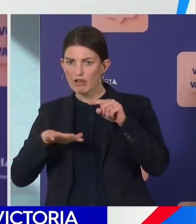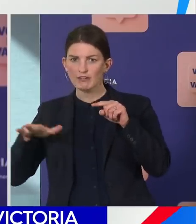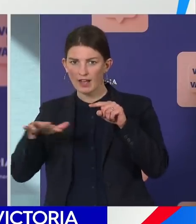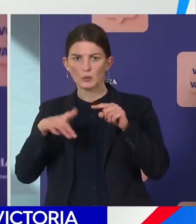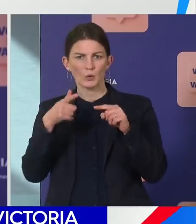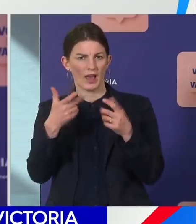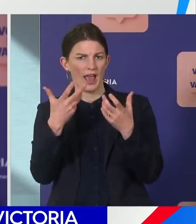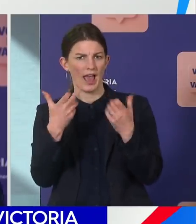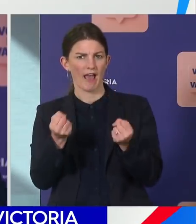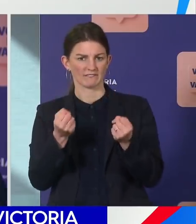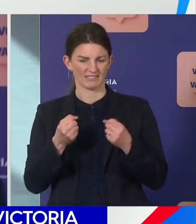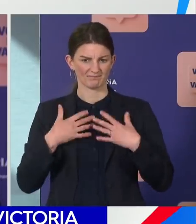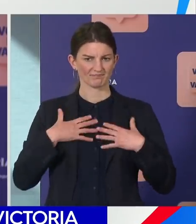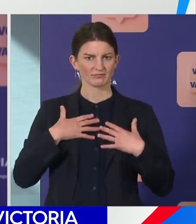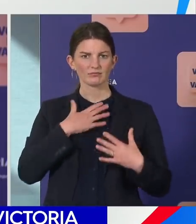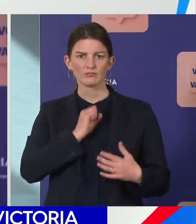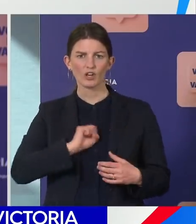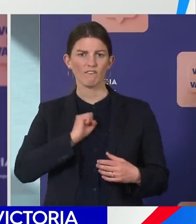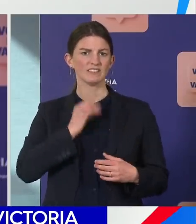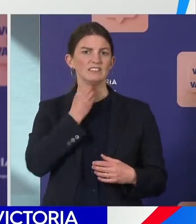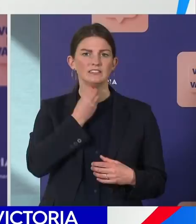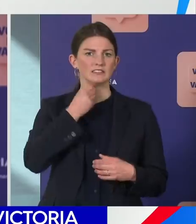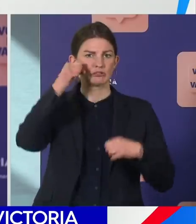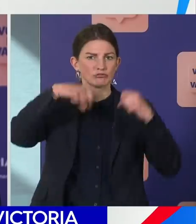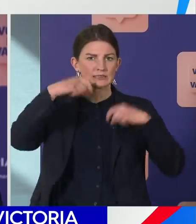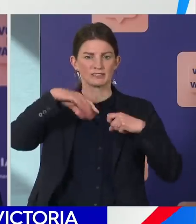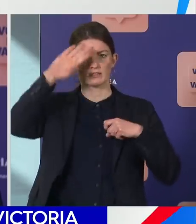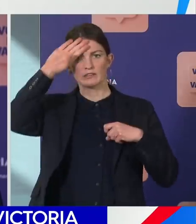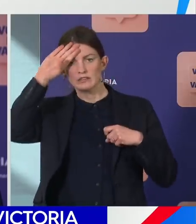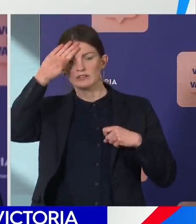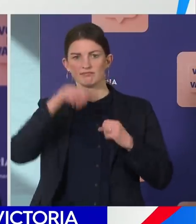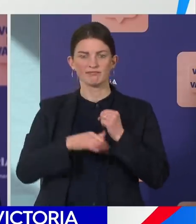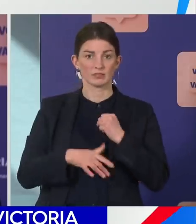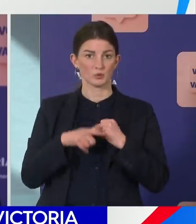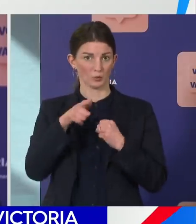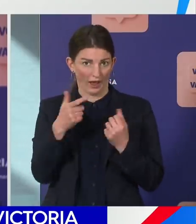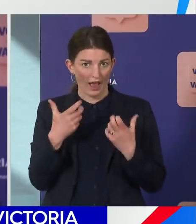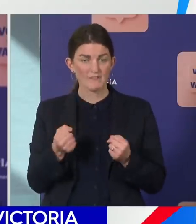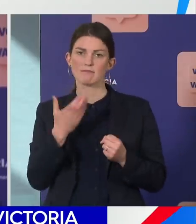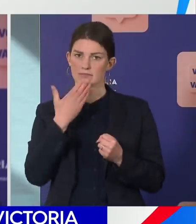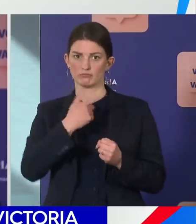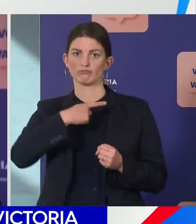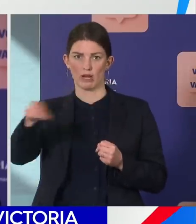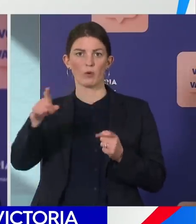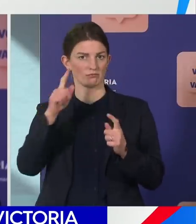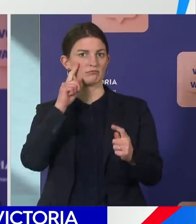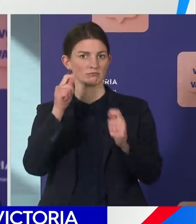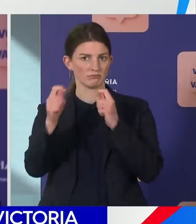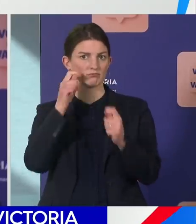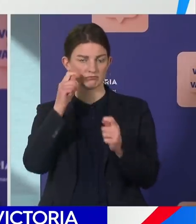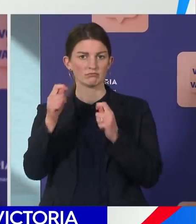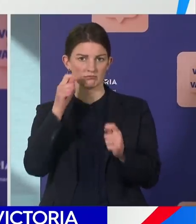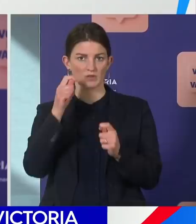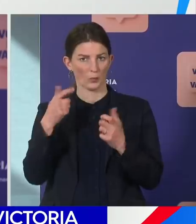to come forward and get tested. There's plenty of testing centres right around the state and in those communities. And